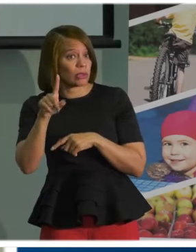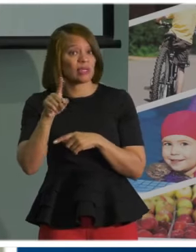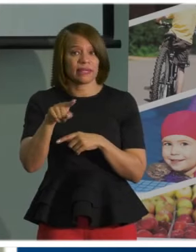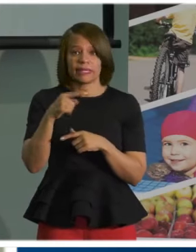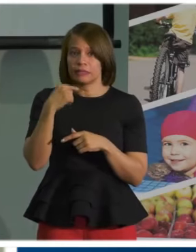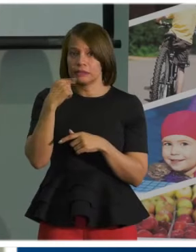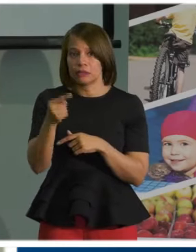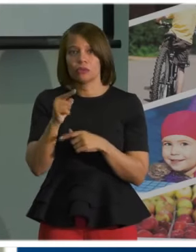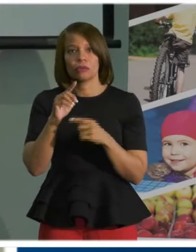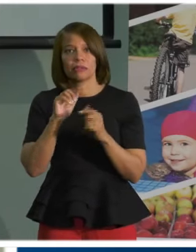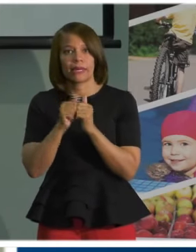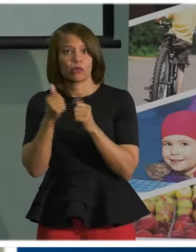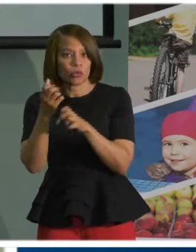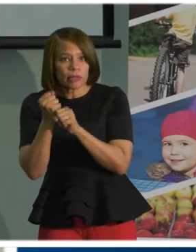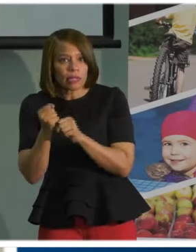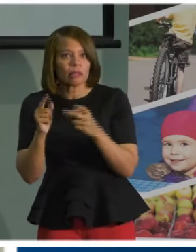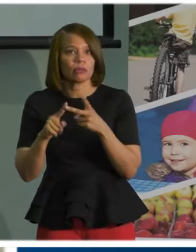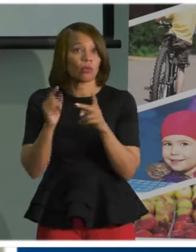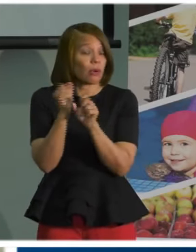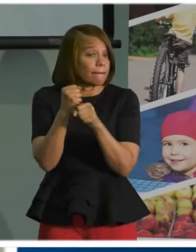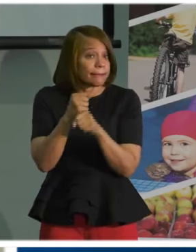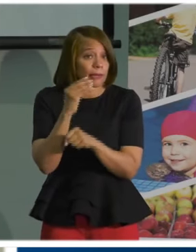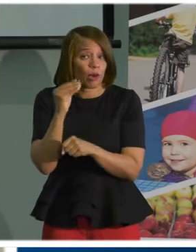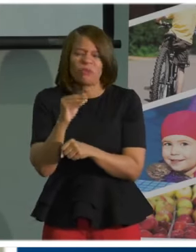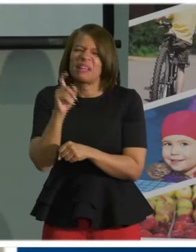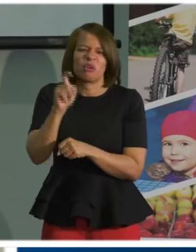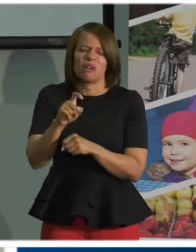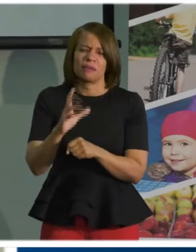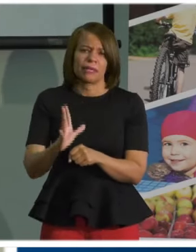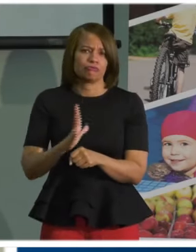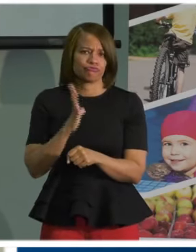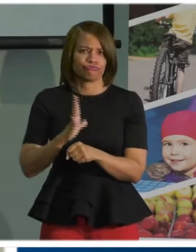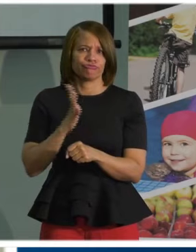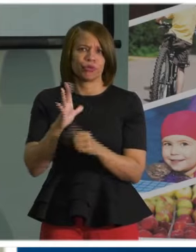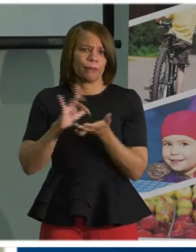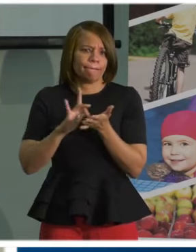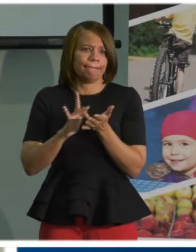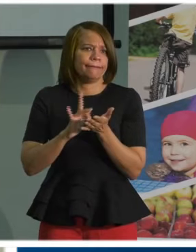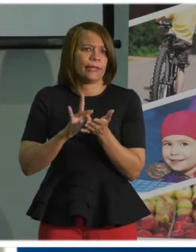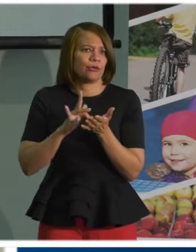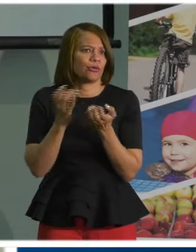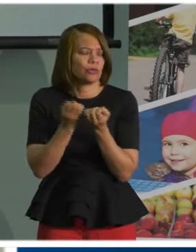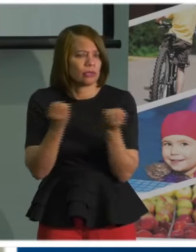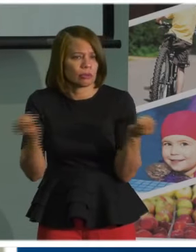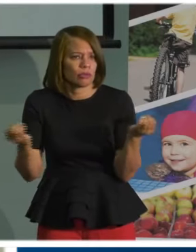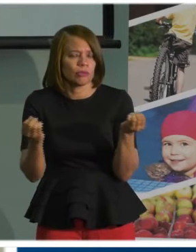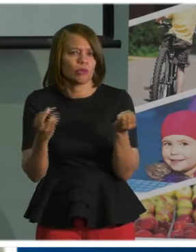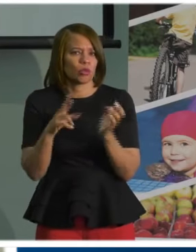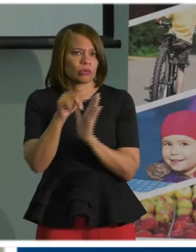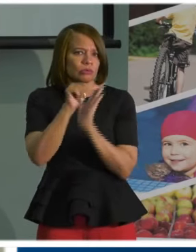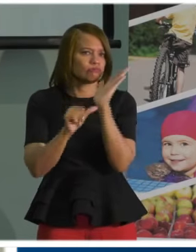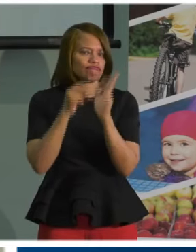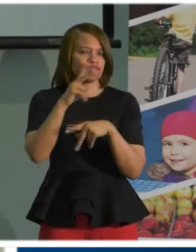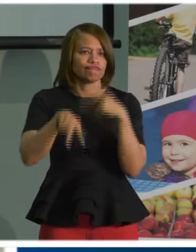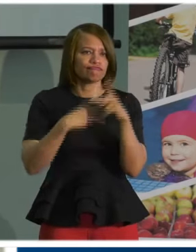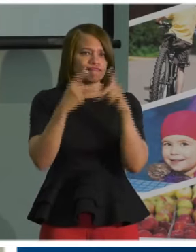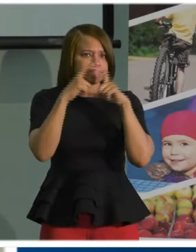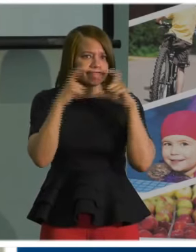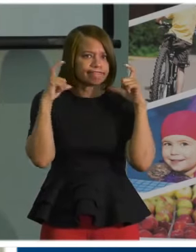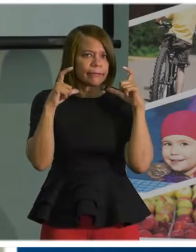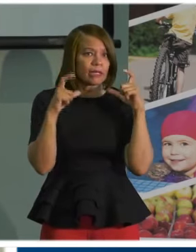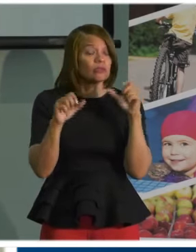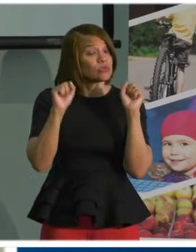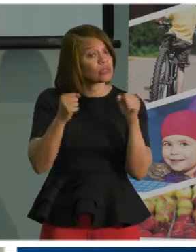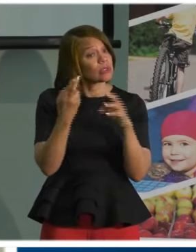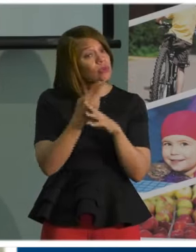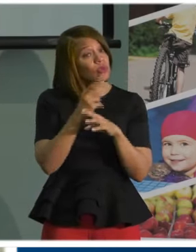home. I mean, we're not, they don't need to be, uh, you know, medical equipment, uh, or surgical, uh, you know, things. You can